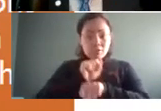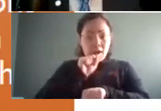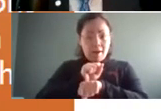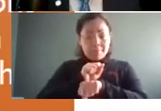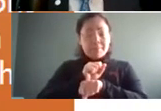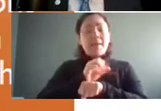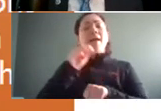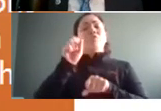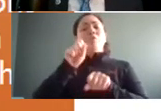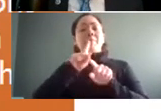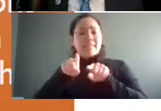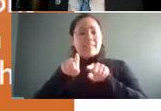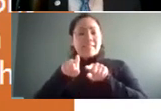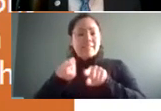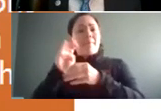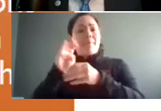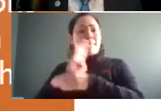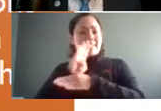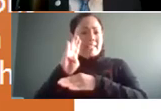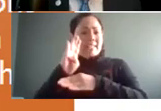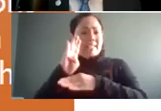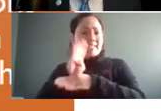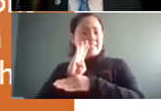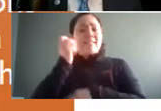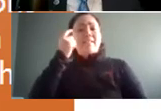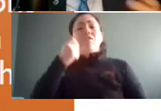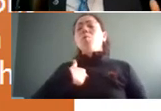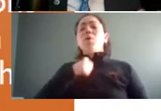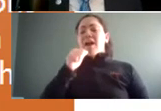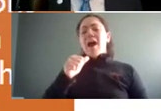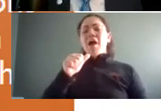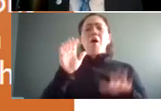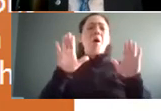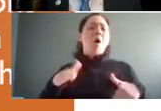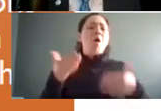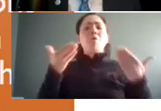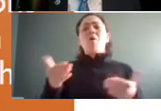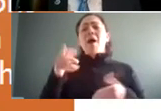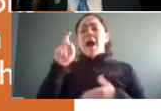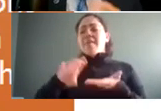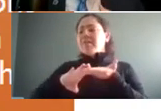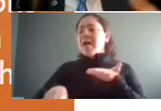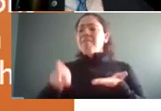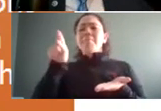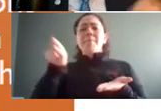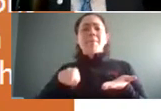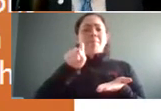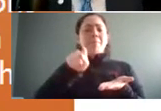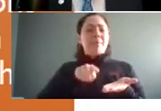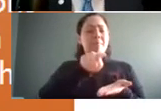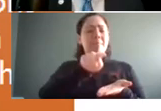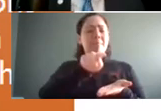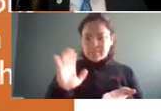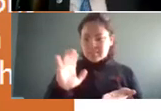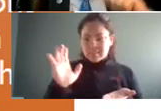necessity so what we're not trying to do is just say you know what we need to lay off a few people let's just you